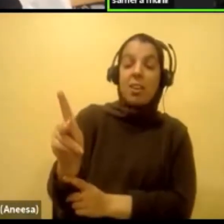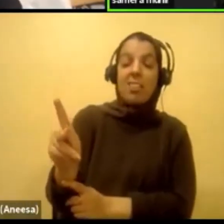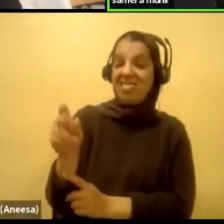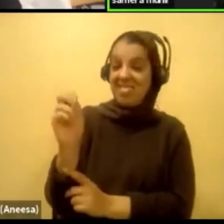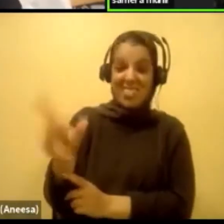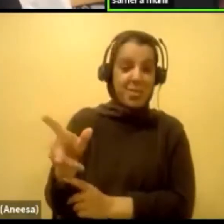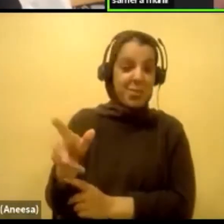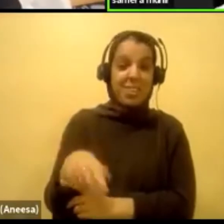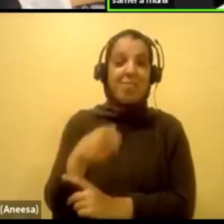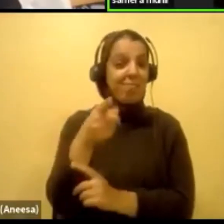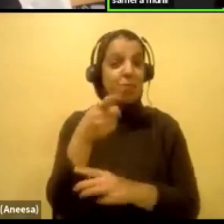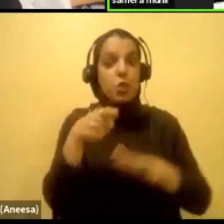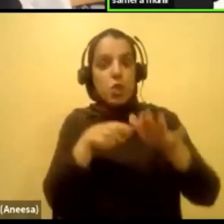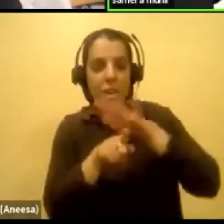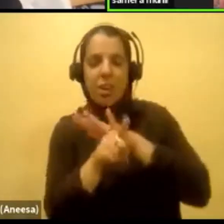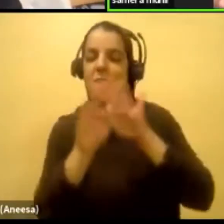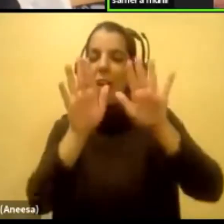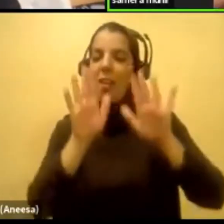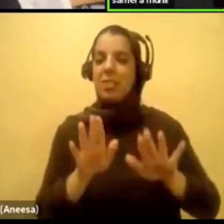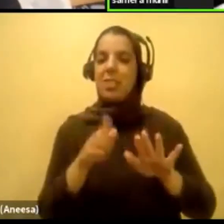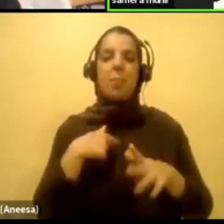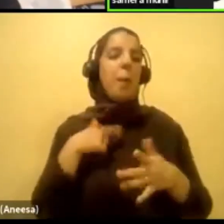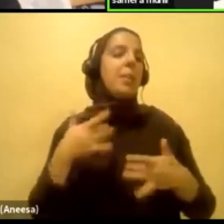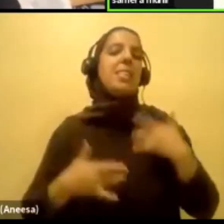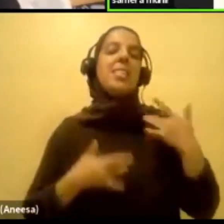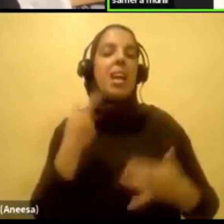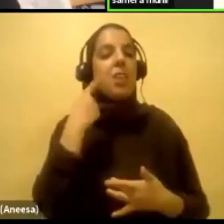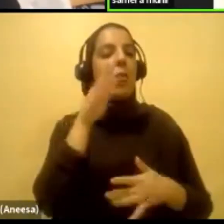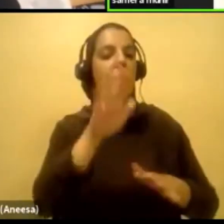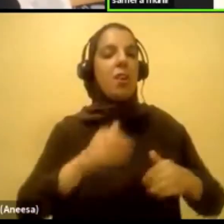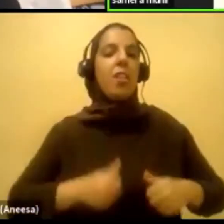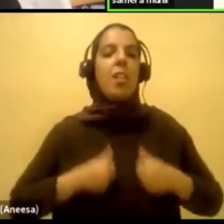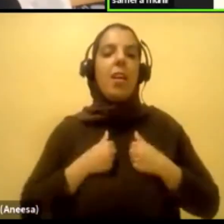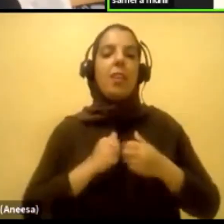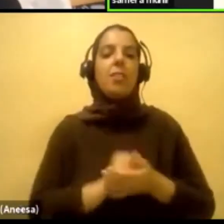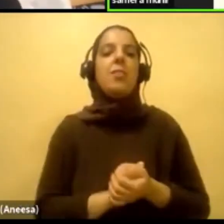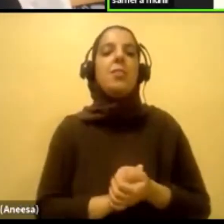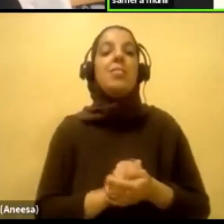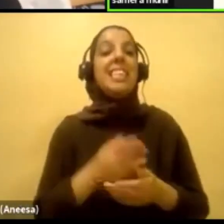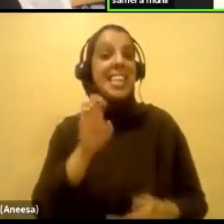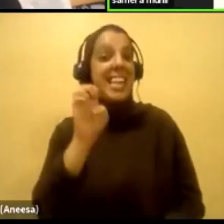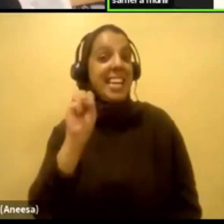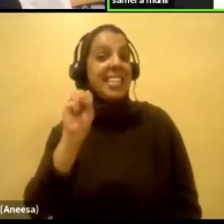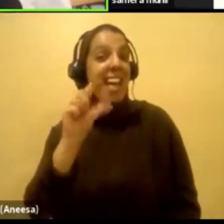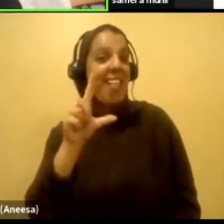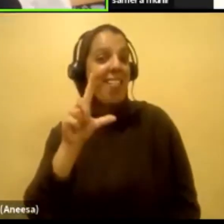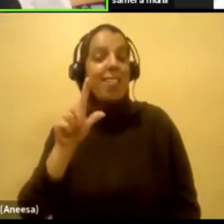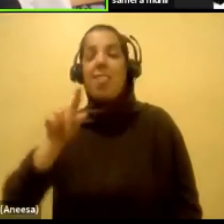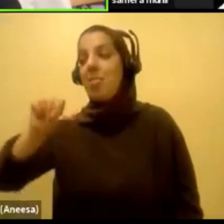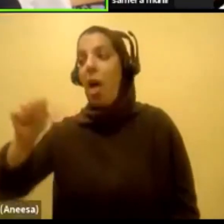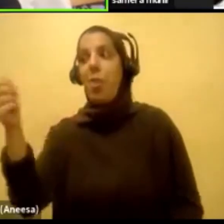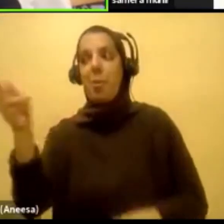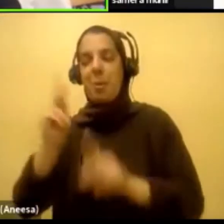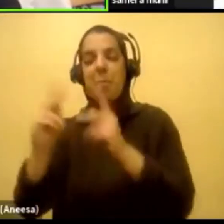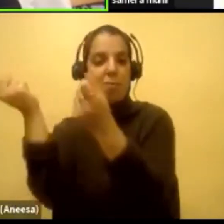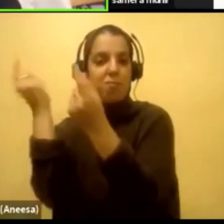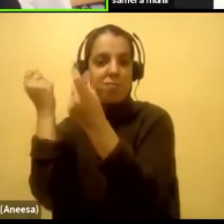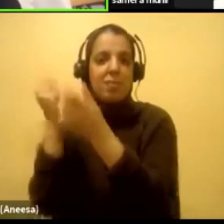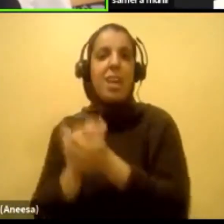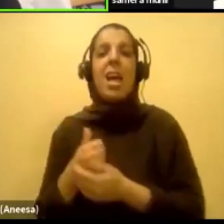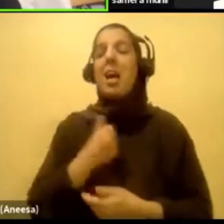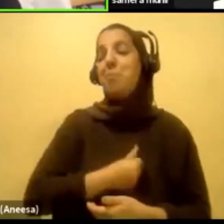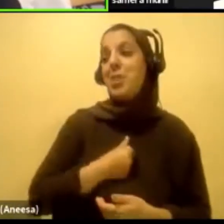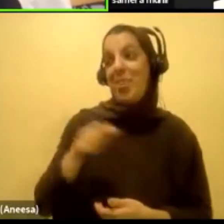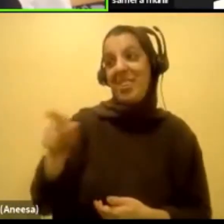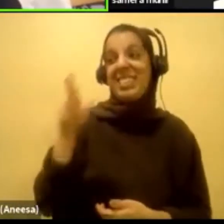you're on an awesome journey. So I'm super excited about you. Someone says so true about ESL. So again, I'm so sorry to hear you went through